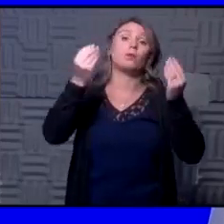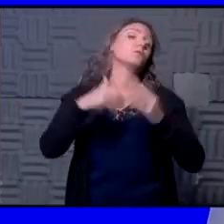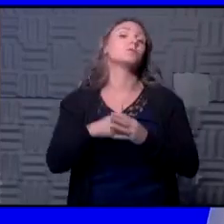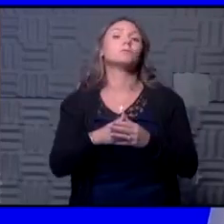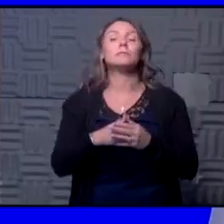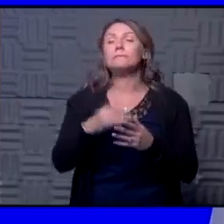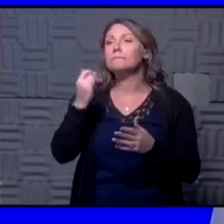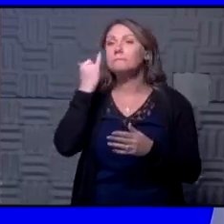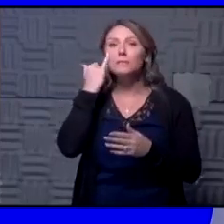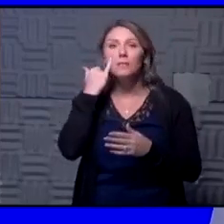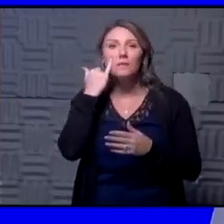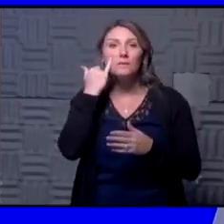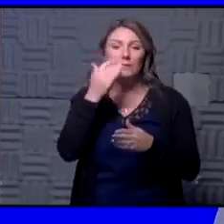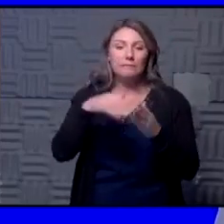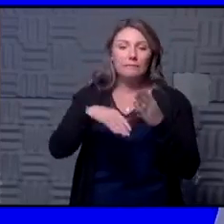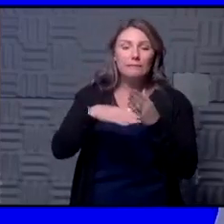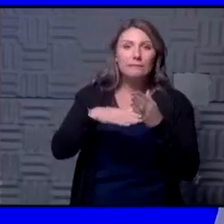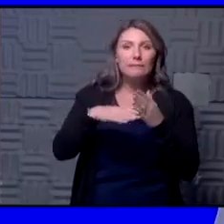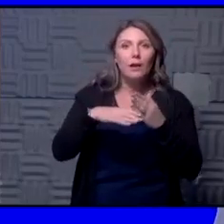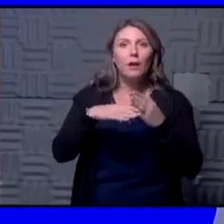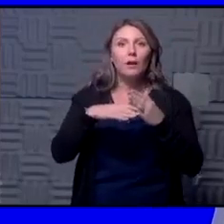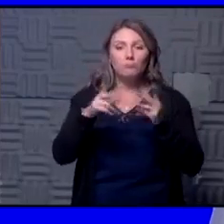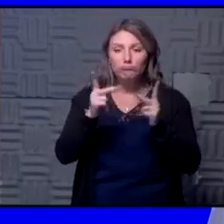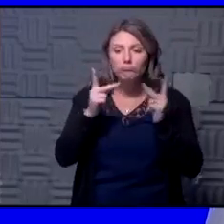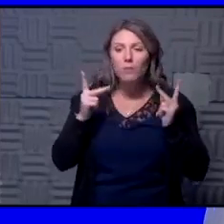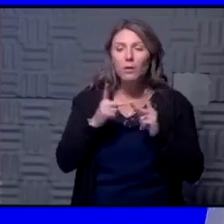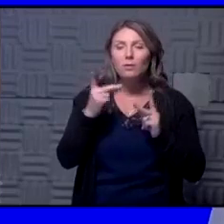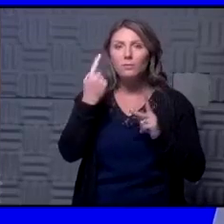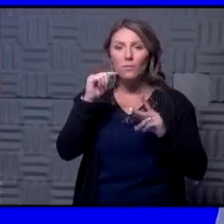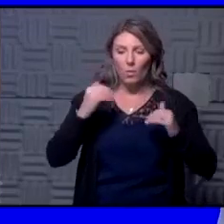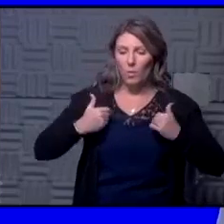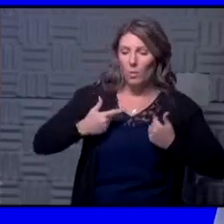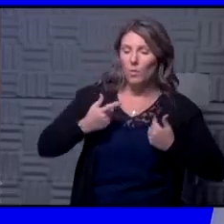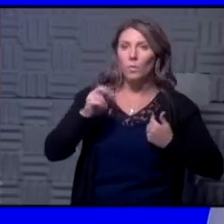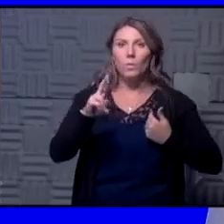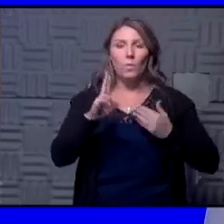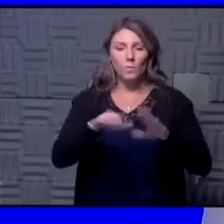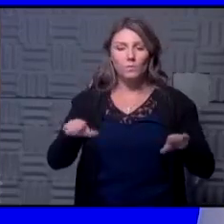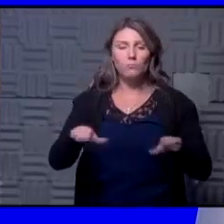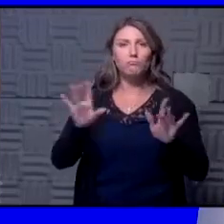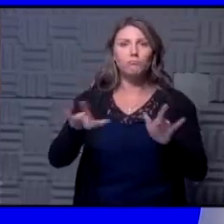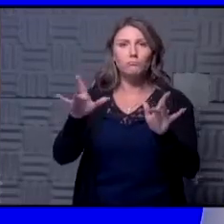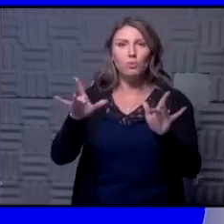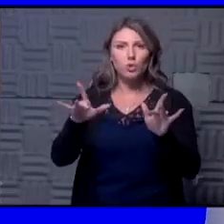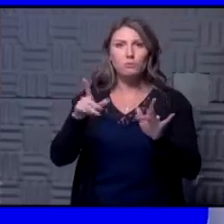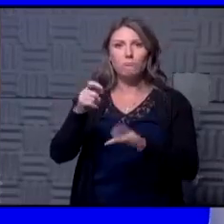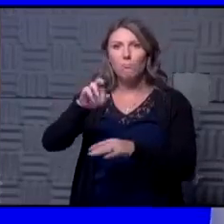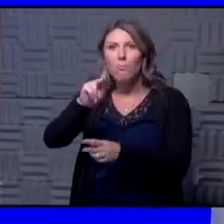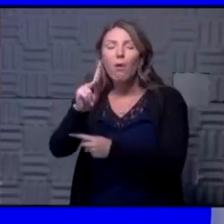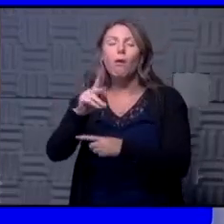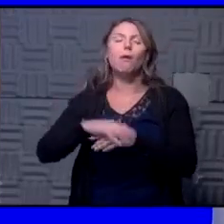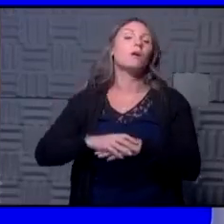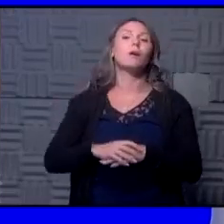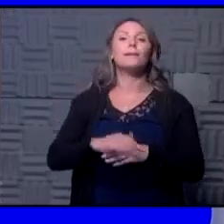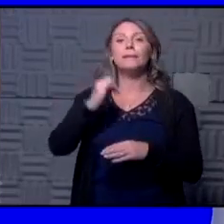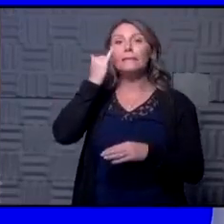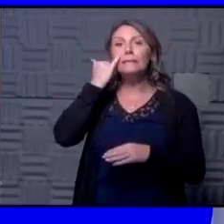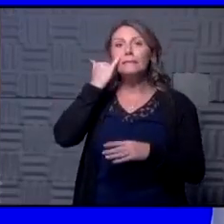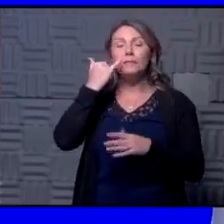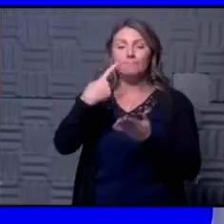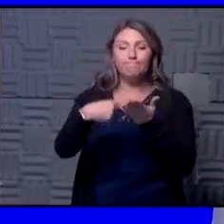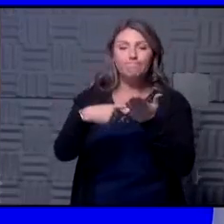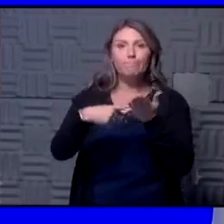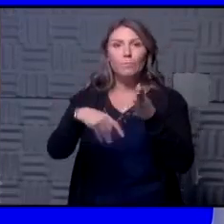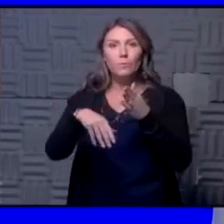it's a soccer complex for youth sports or whether it's children's mercy you know uh if we're talking about sporting